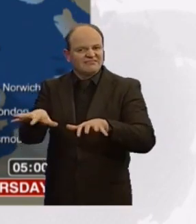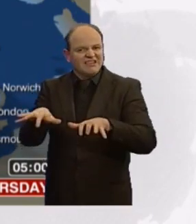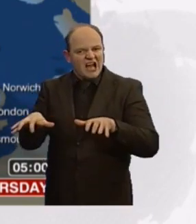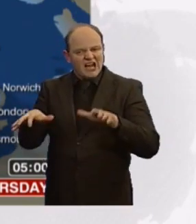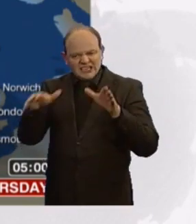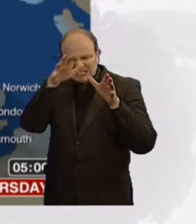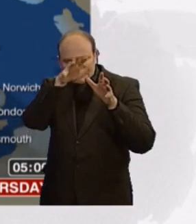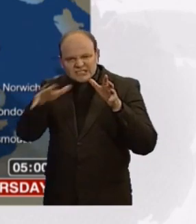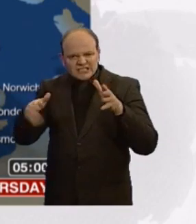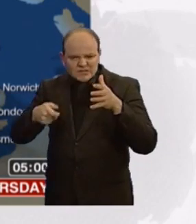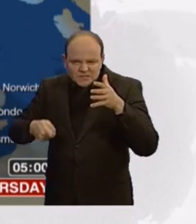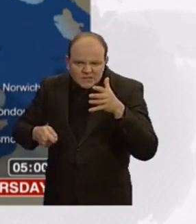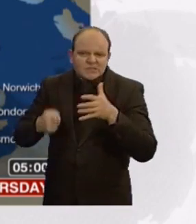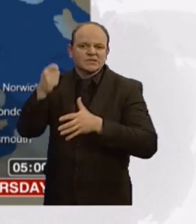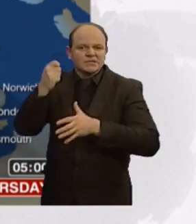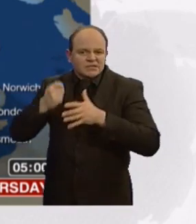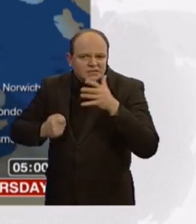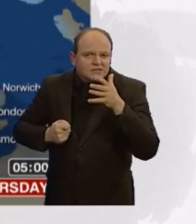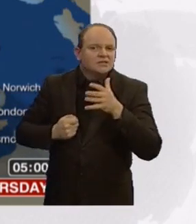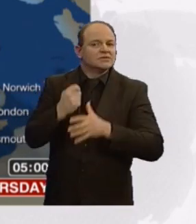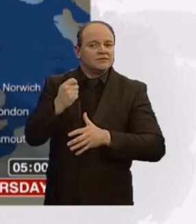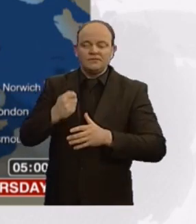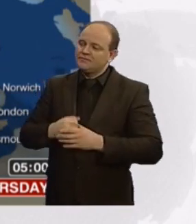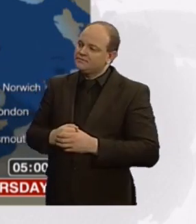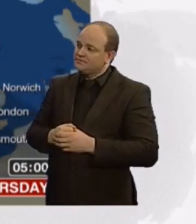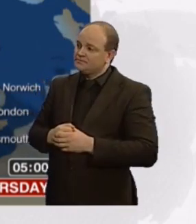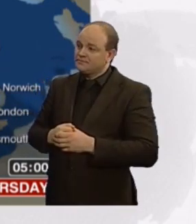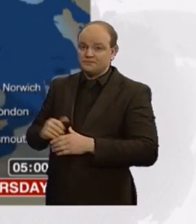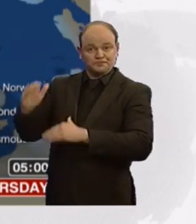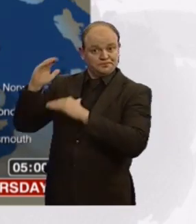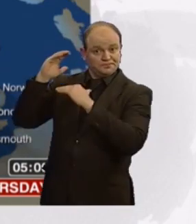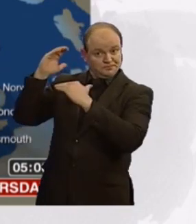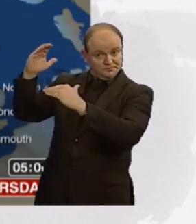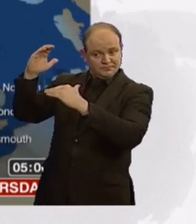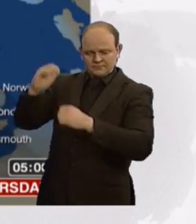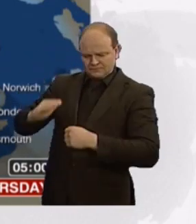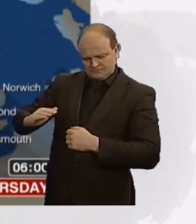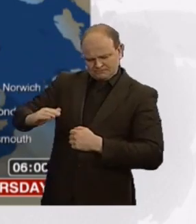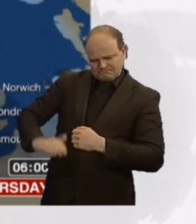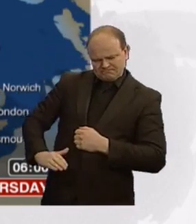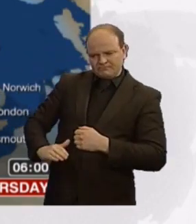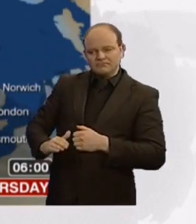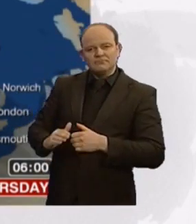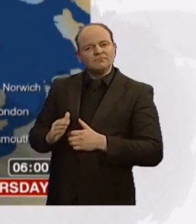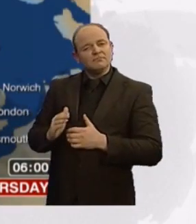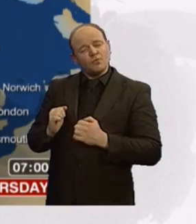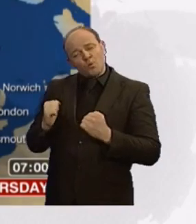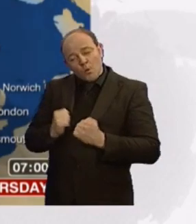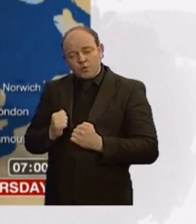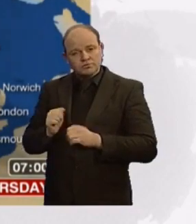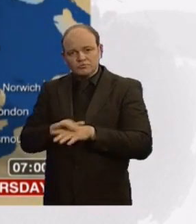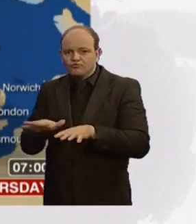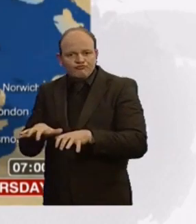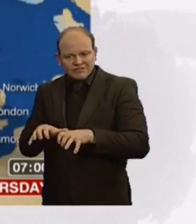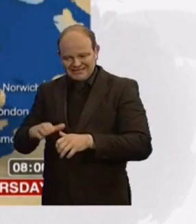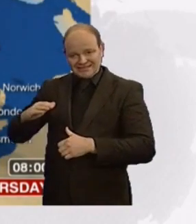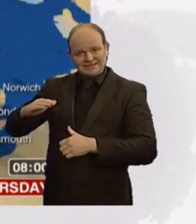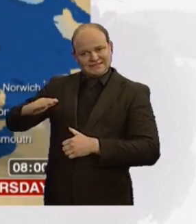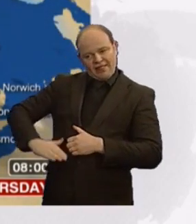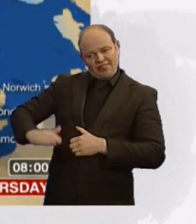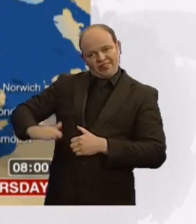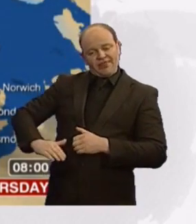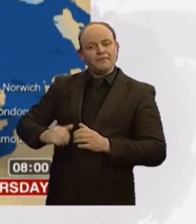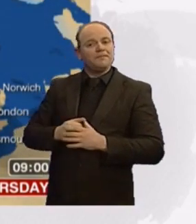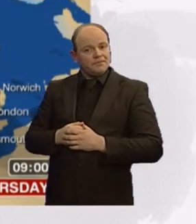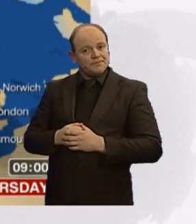whisker above freezing. Elsewhere, we are at or several degrees below freezing. So another cold start in the morning, but Thursday